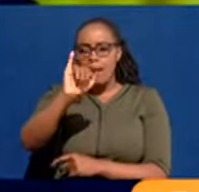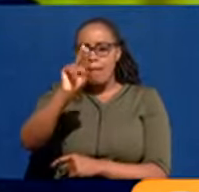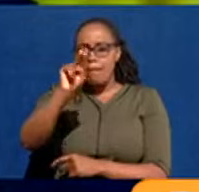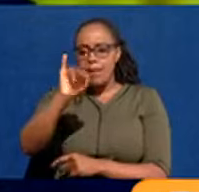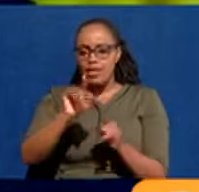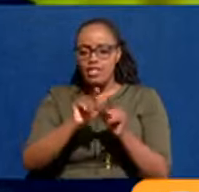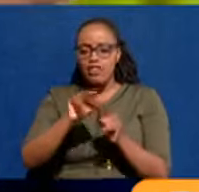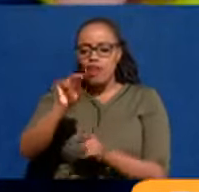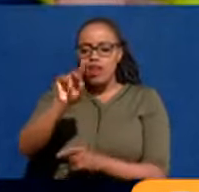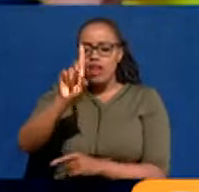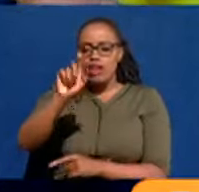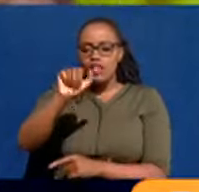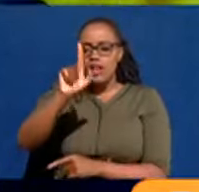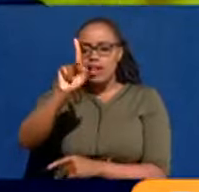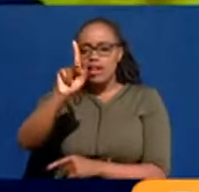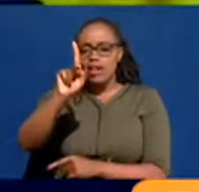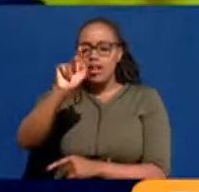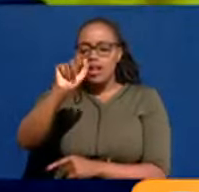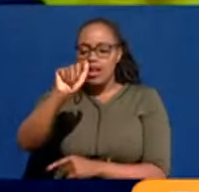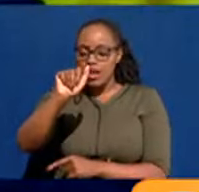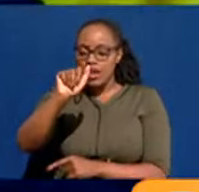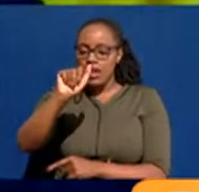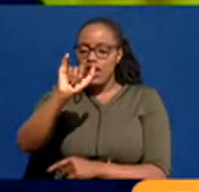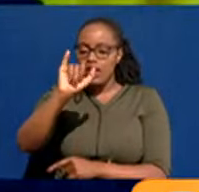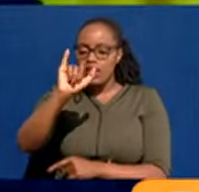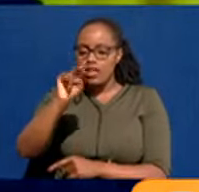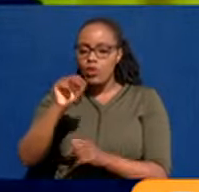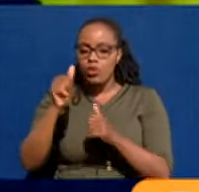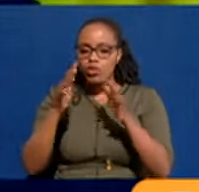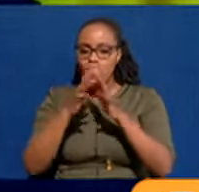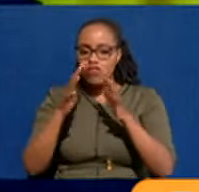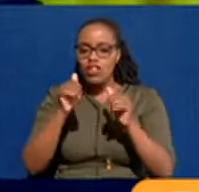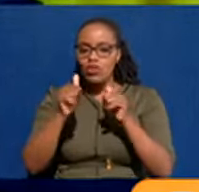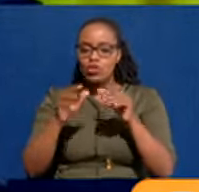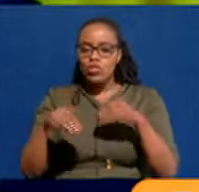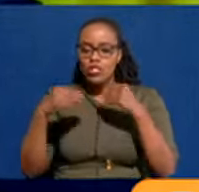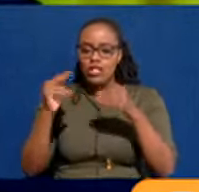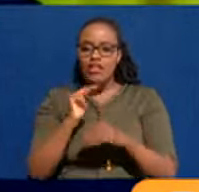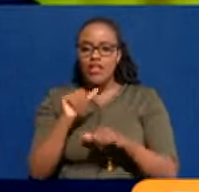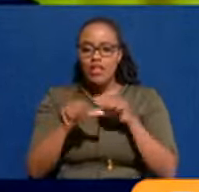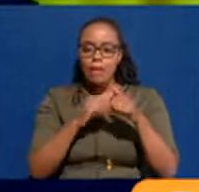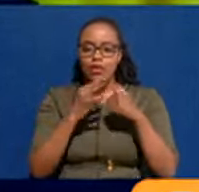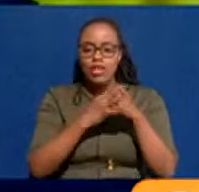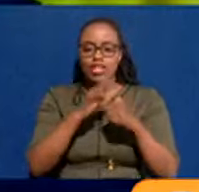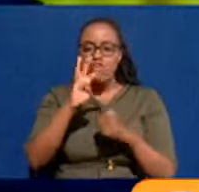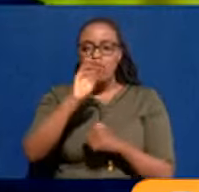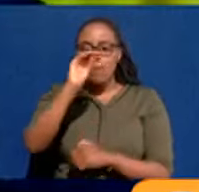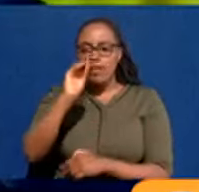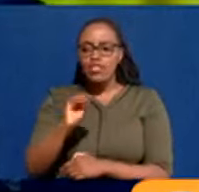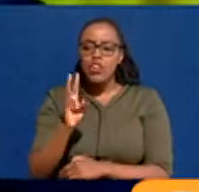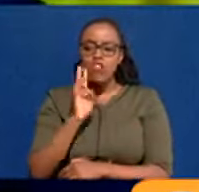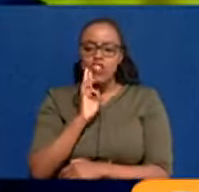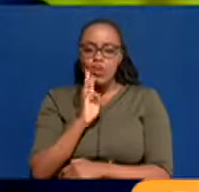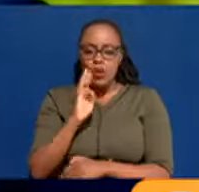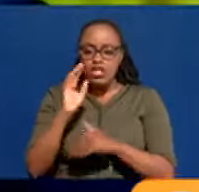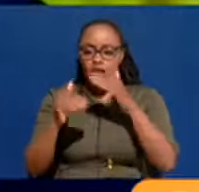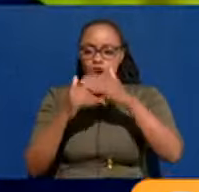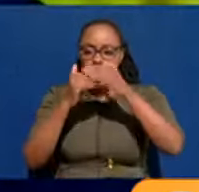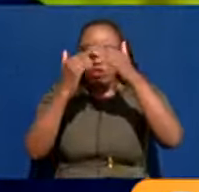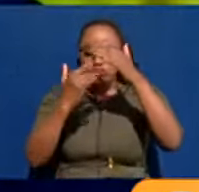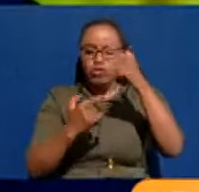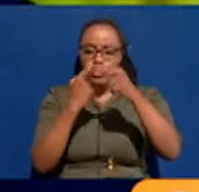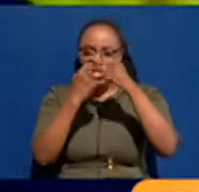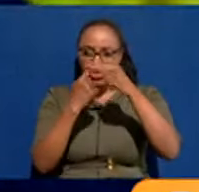Ndakaine, which was the biggest source, giving us around 84% of our water. All in total,